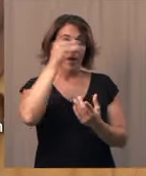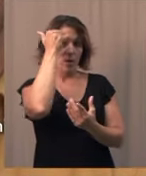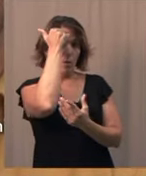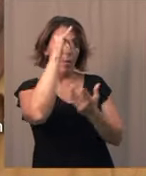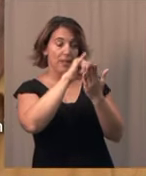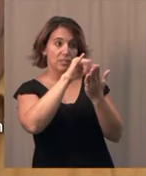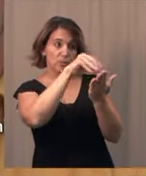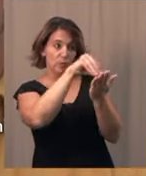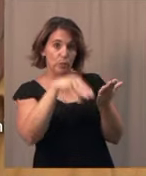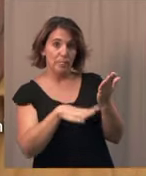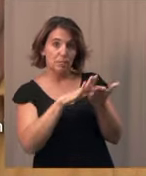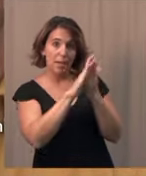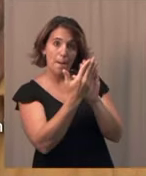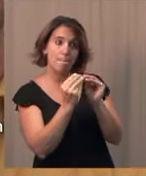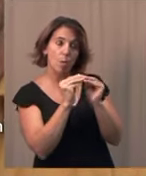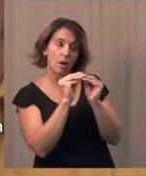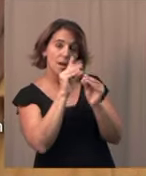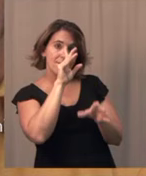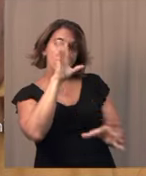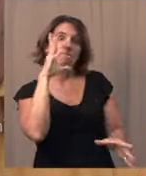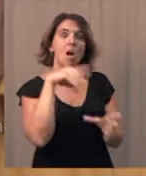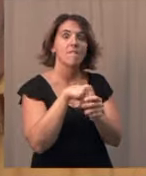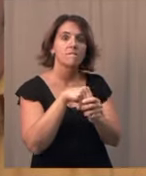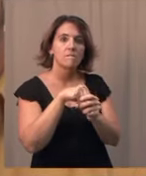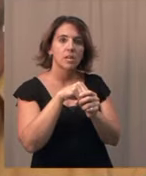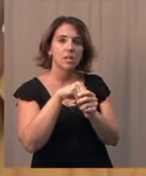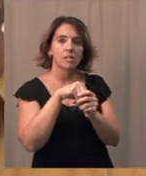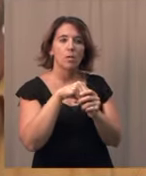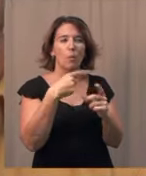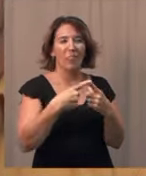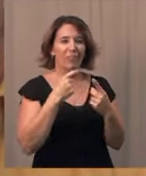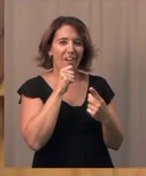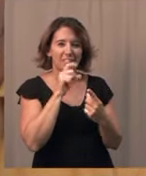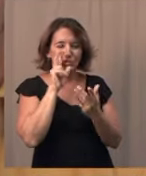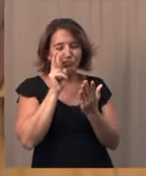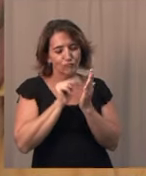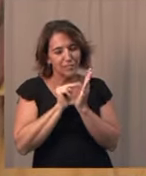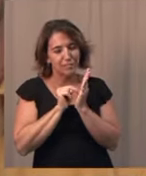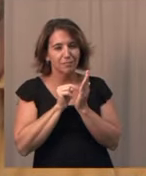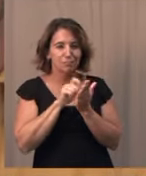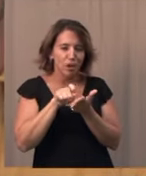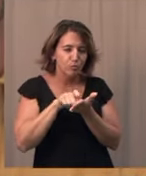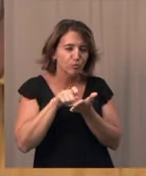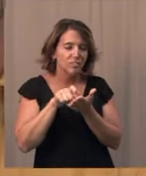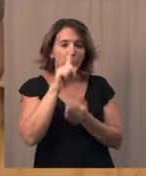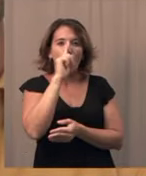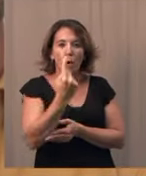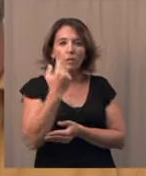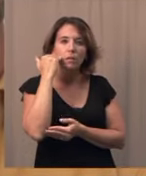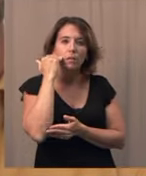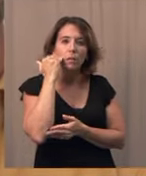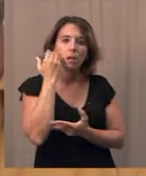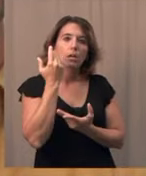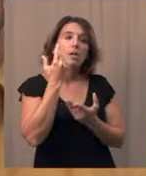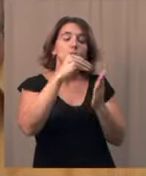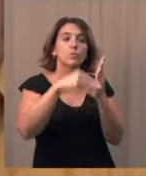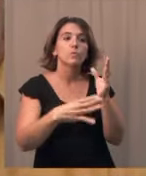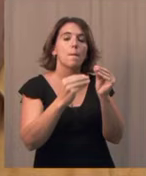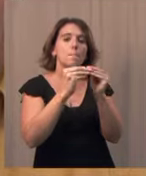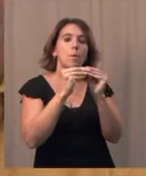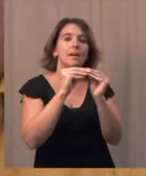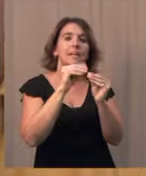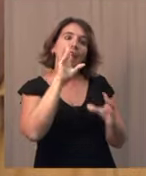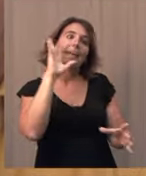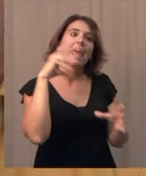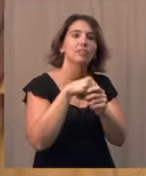when they're not just sitting, reading, or taking notes. That they're going to be a lot more engaged when they experience